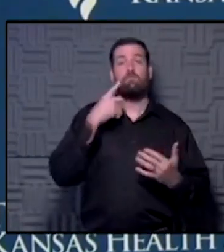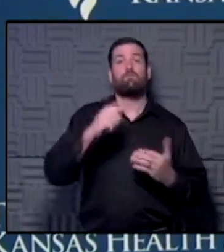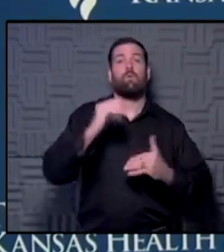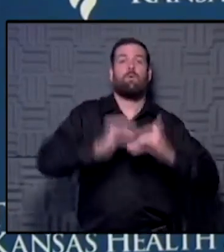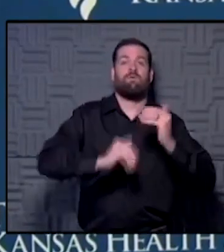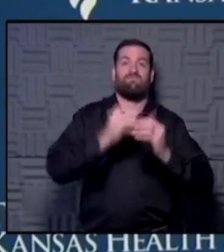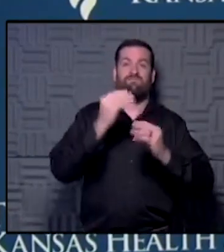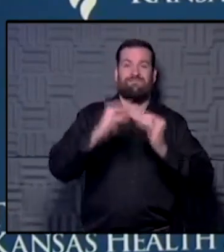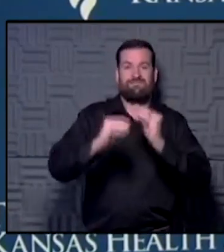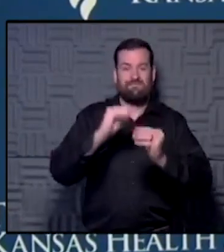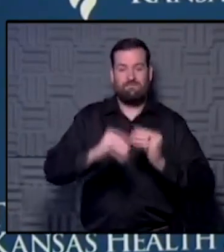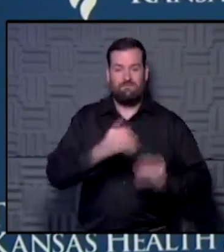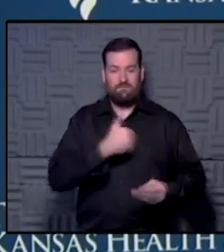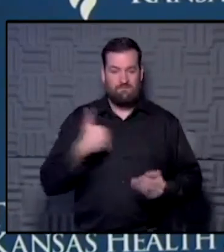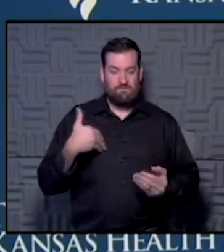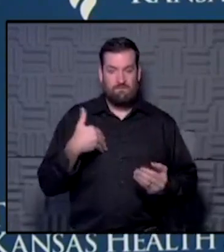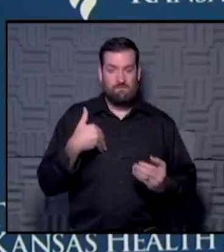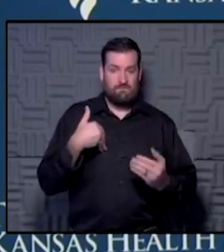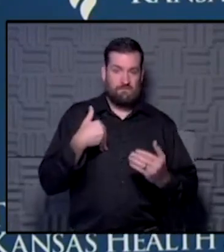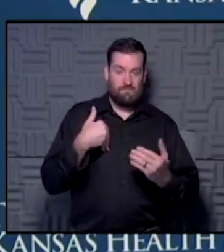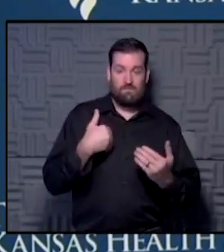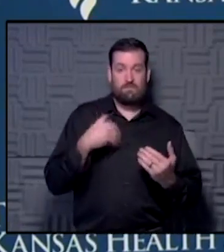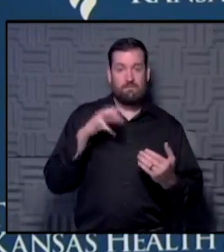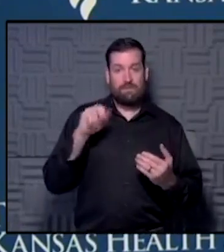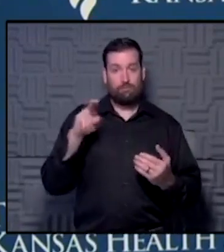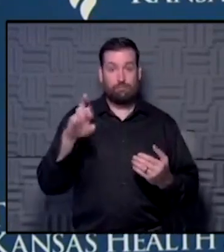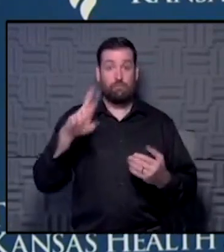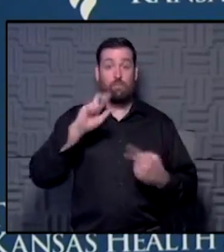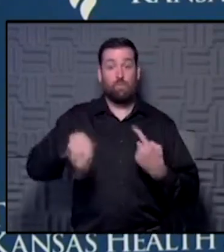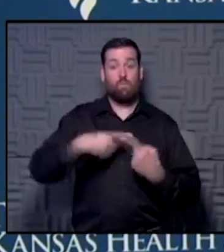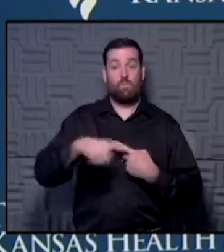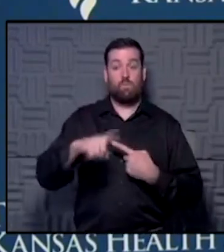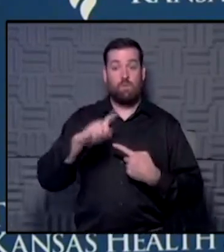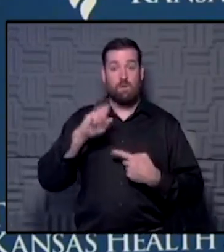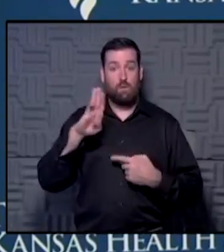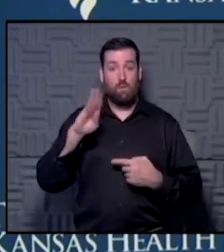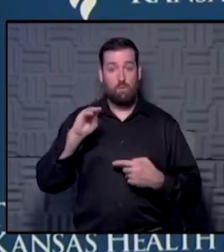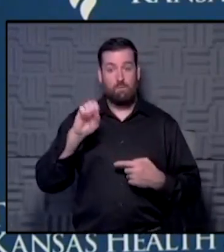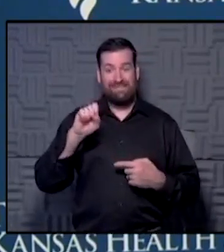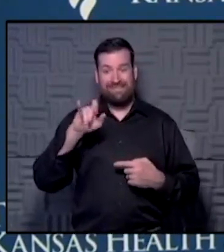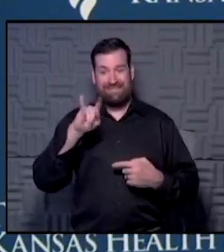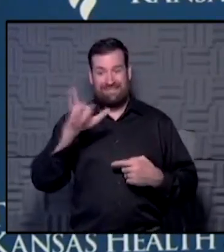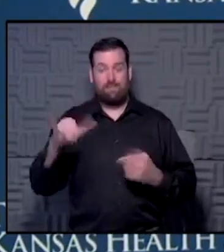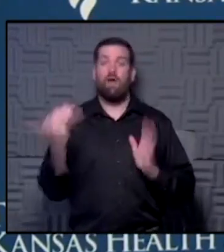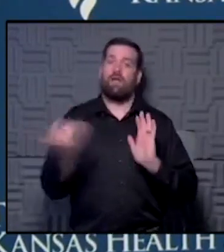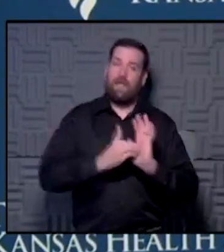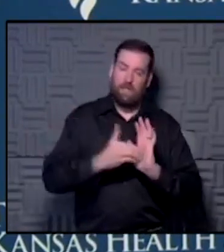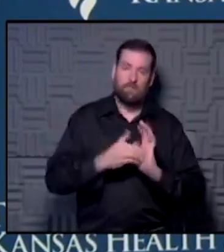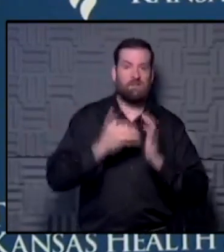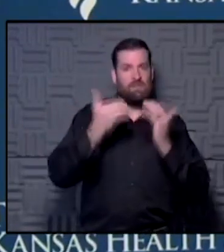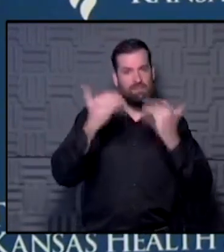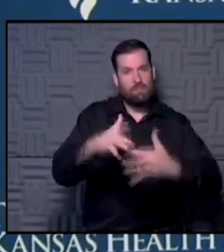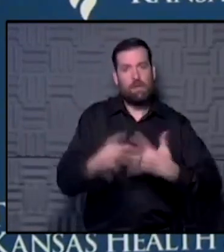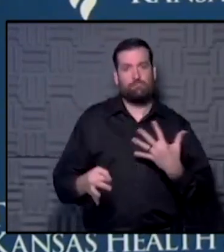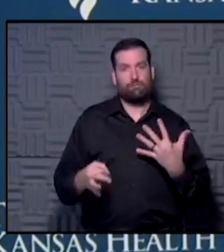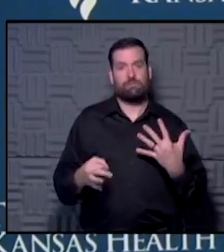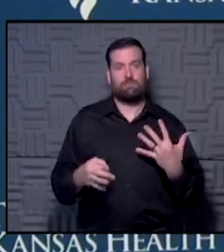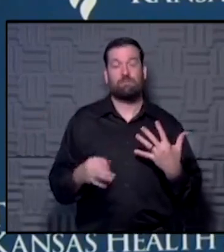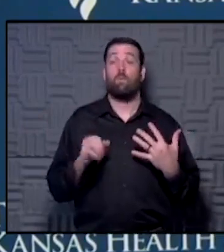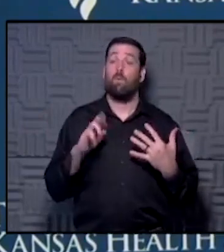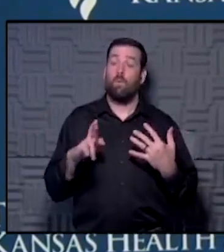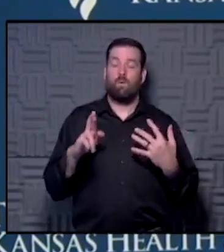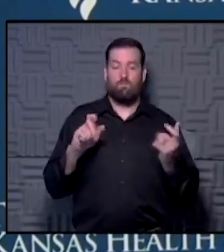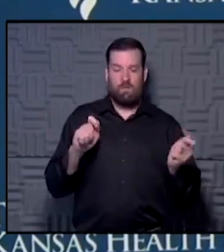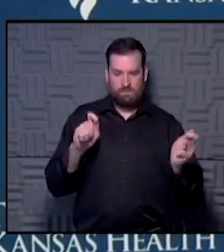patients, there's higher risk of complications when we have obesity. And so, again, it can just limit or we have to